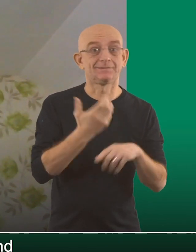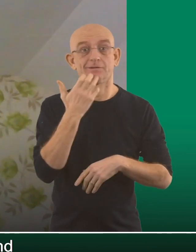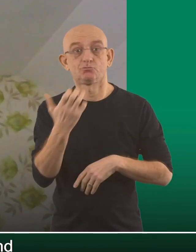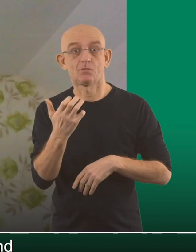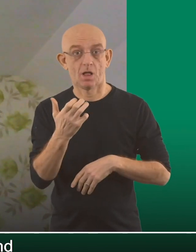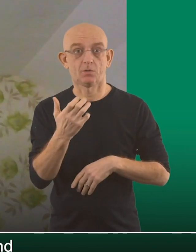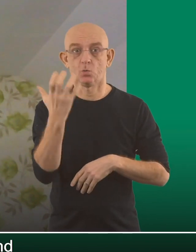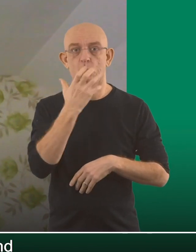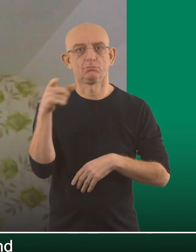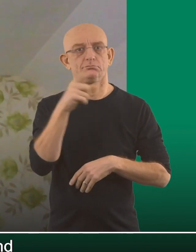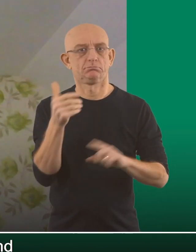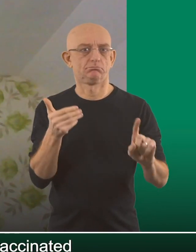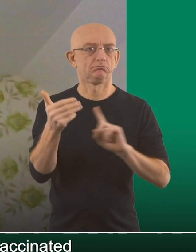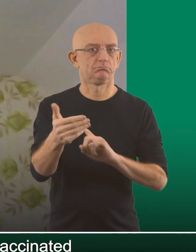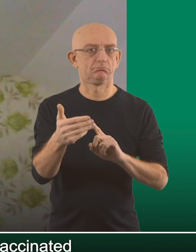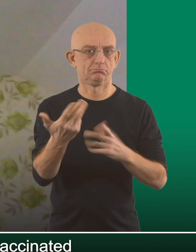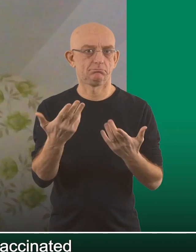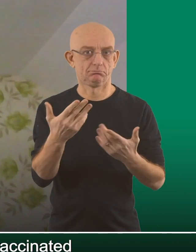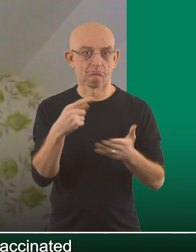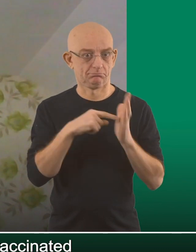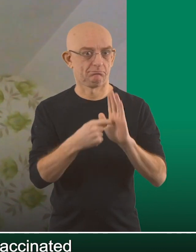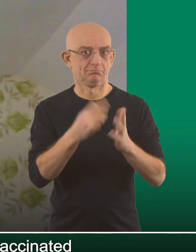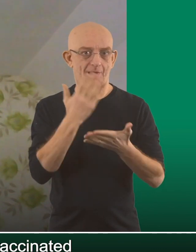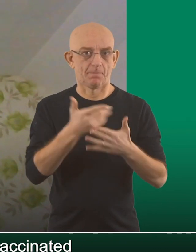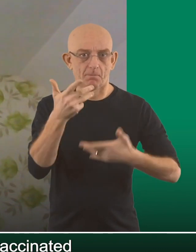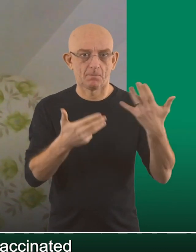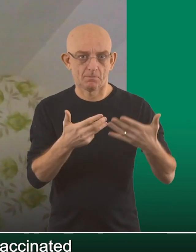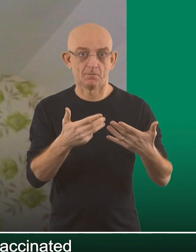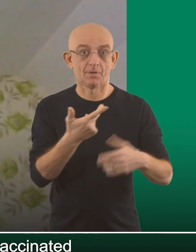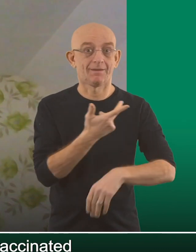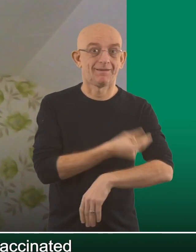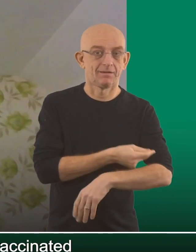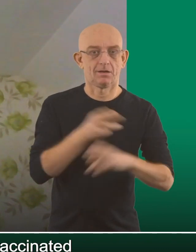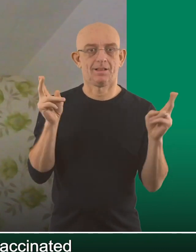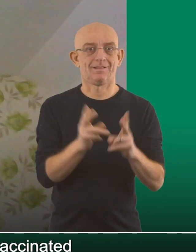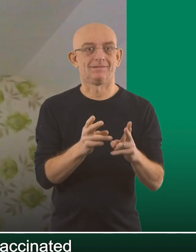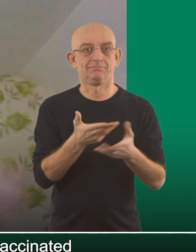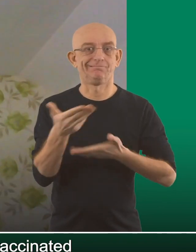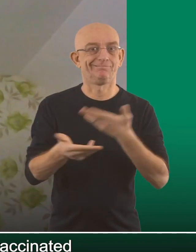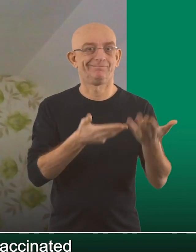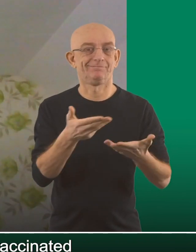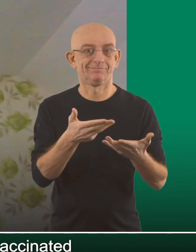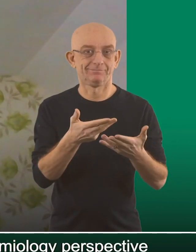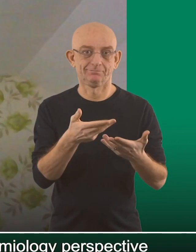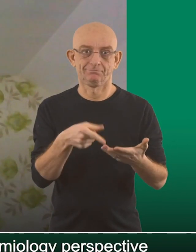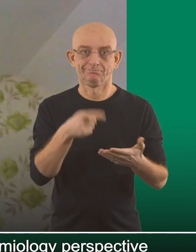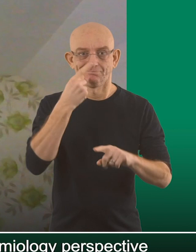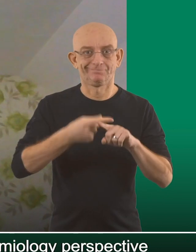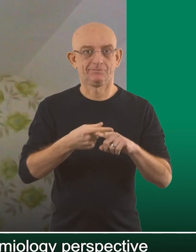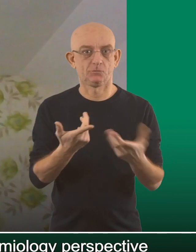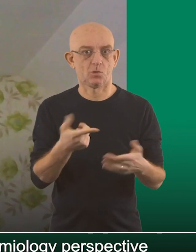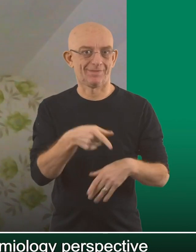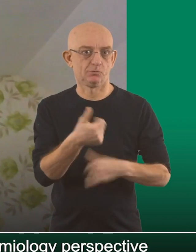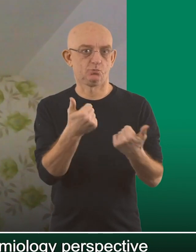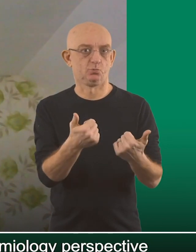and Israel, where it's a little bit ahead of us, is beginning to stack up that being vaccinated reduces the ability to transmit the virus to others.